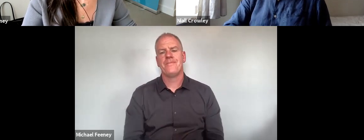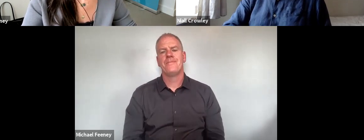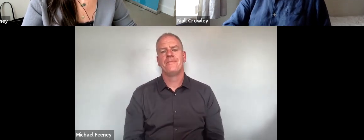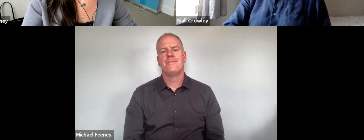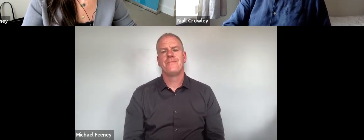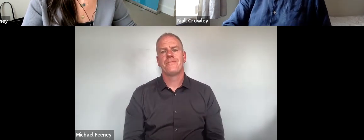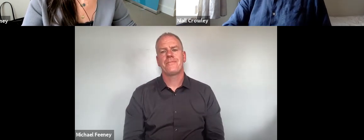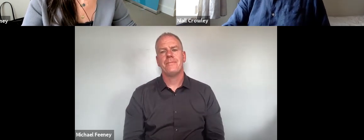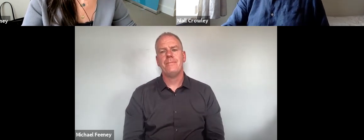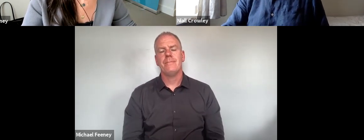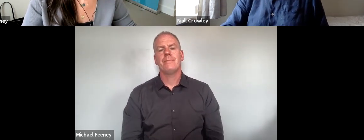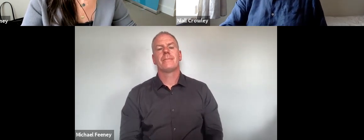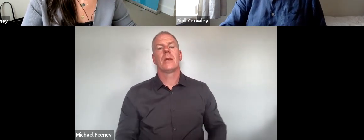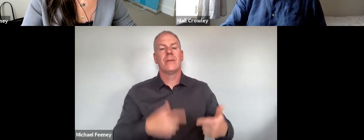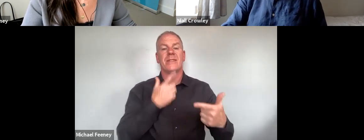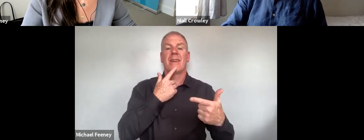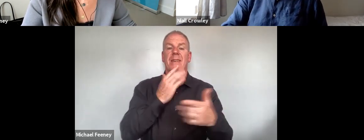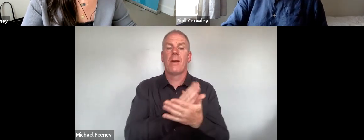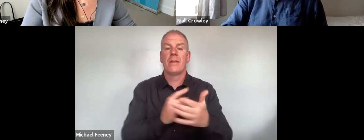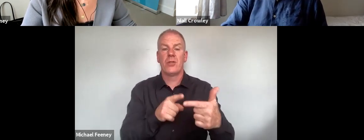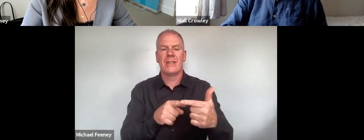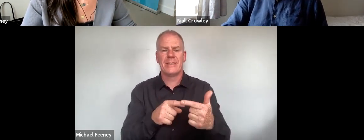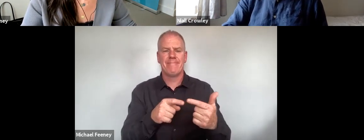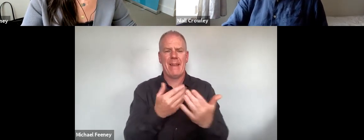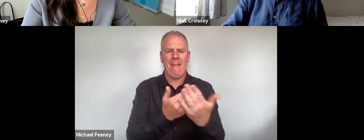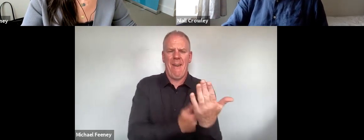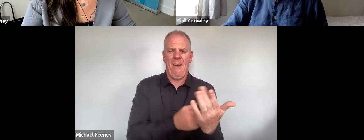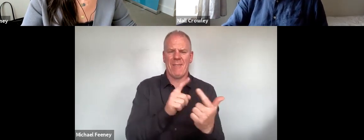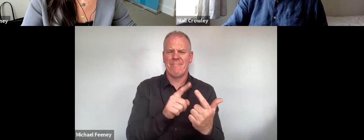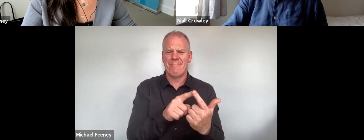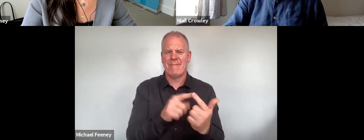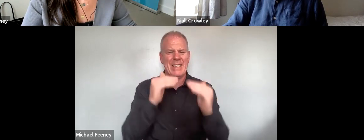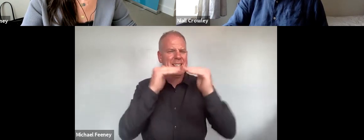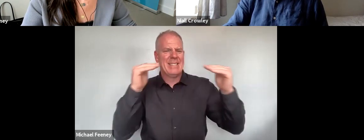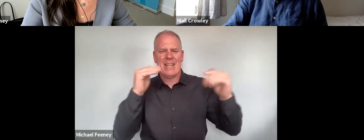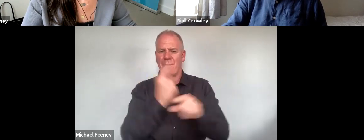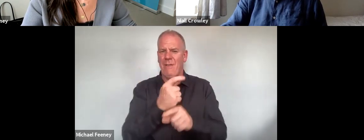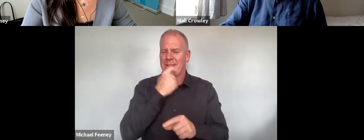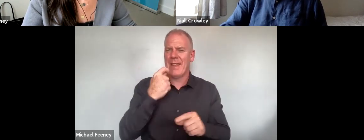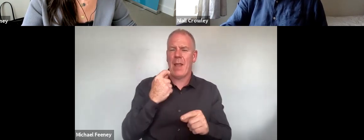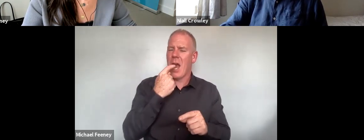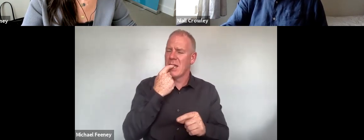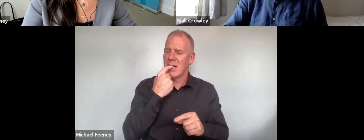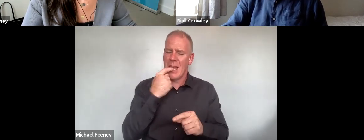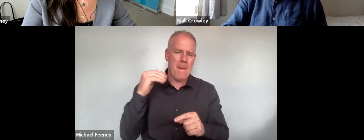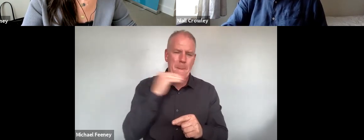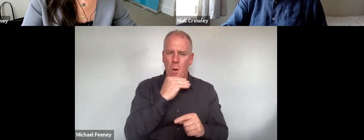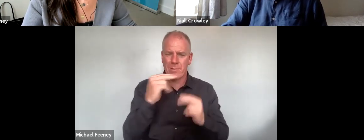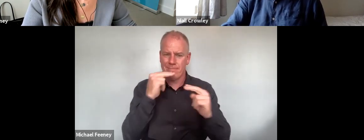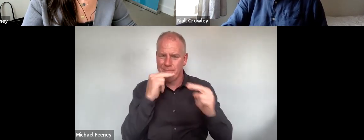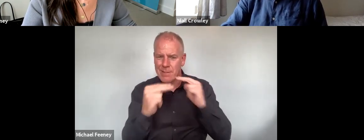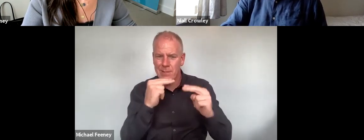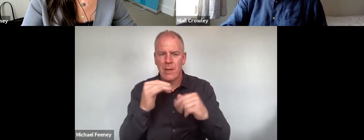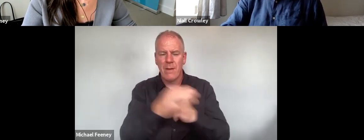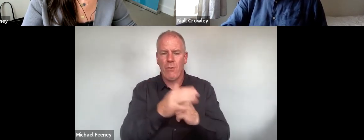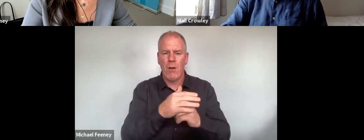Turning then to the second area of challenge, litigation, the standards emphasize the central importance of this litigation function of equality